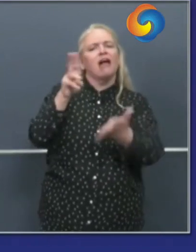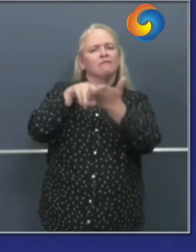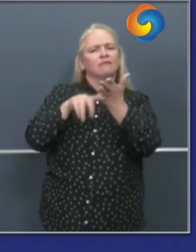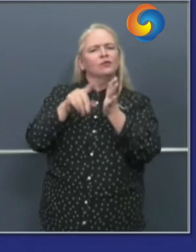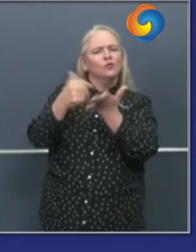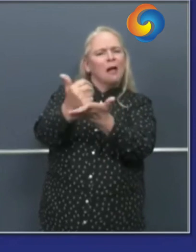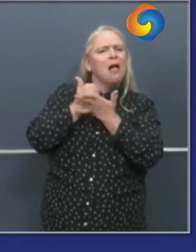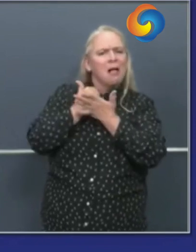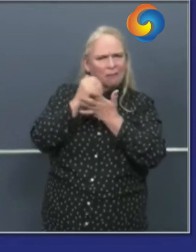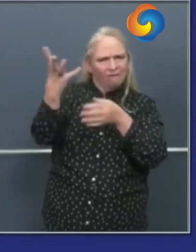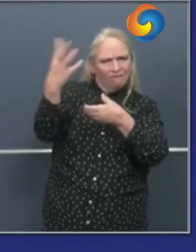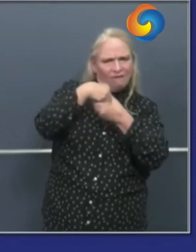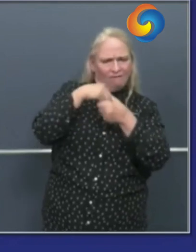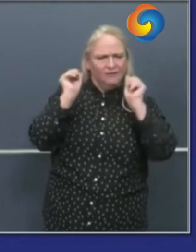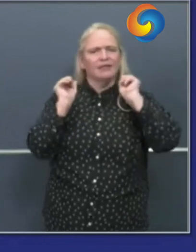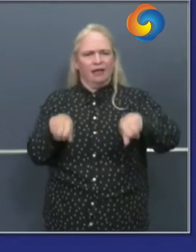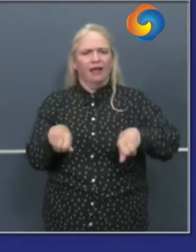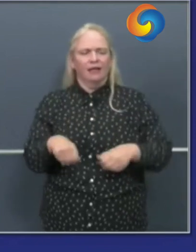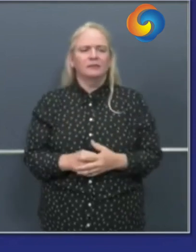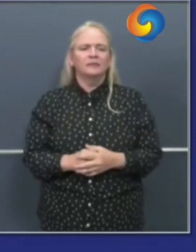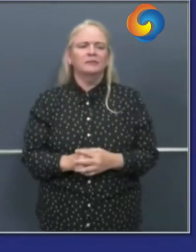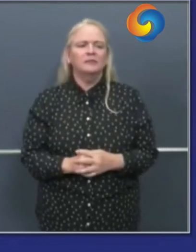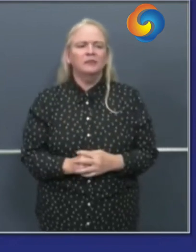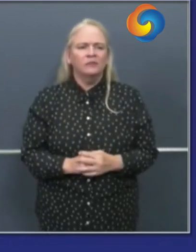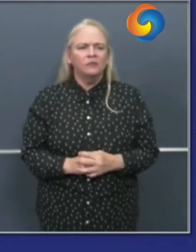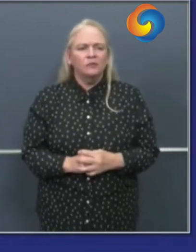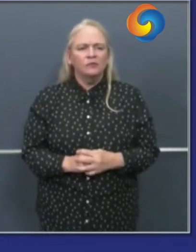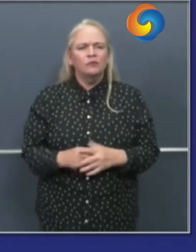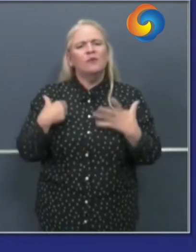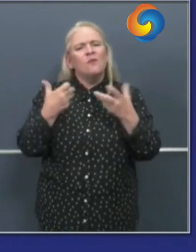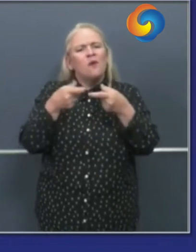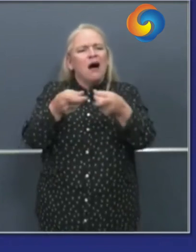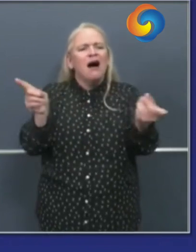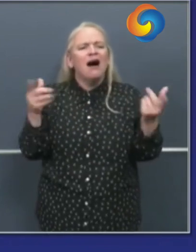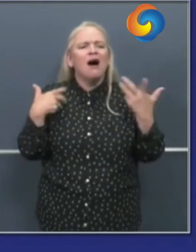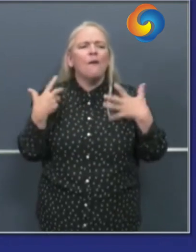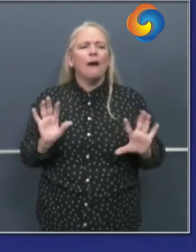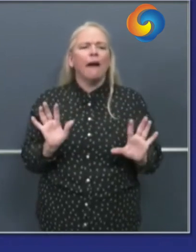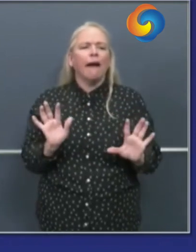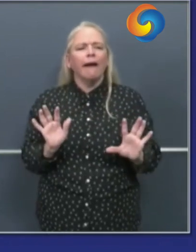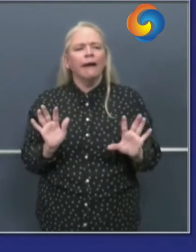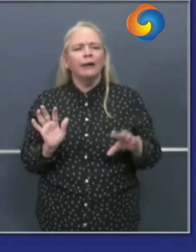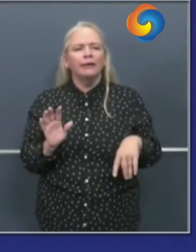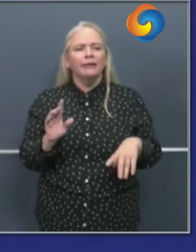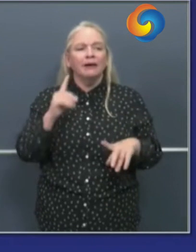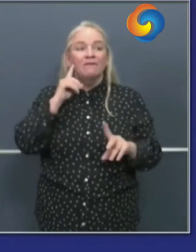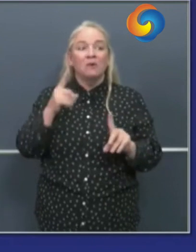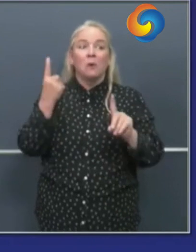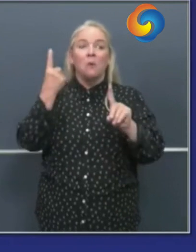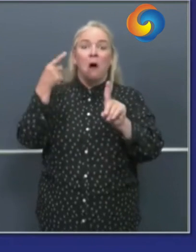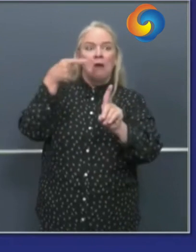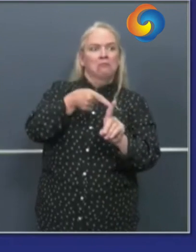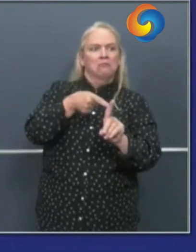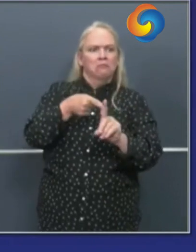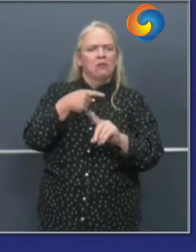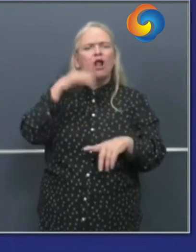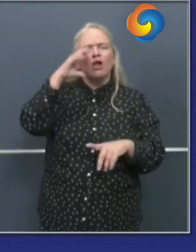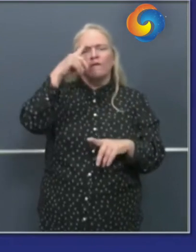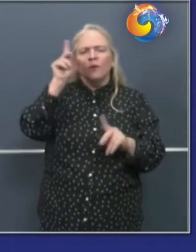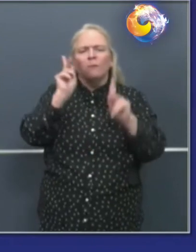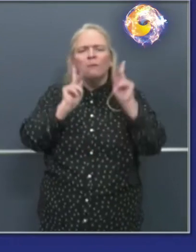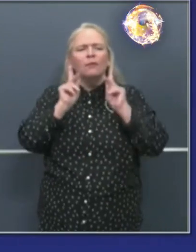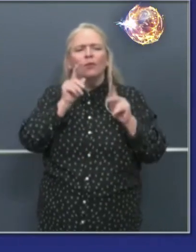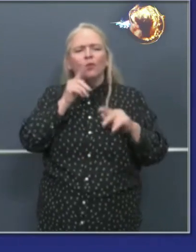we don't want everybody concentrated filling applications just in one part of the state it's really about matching need in different parts of the state